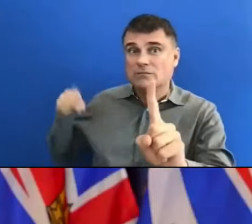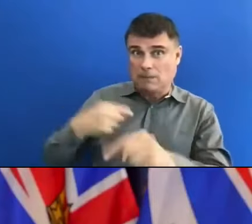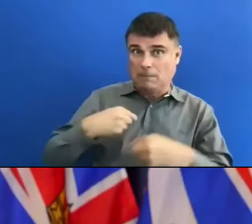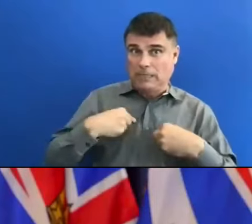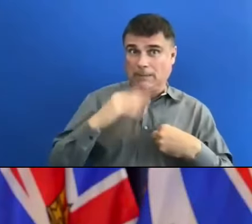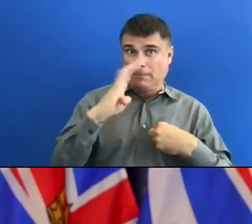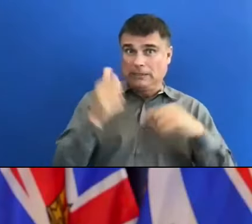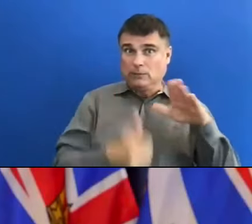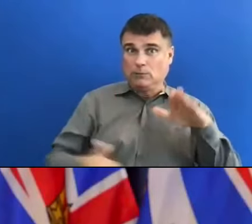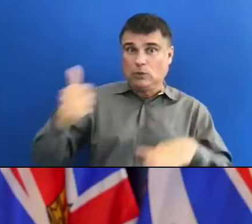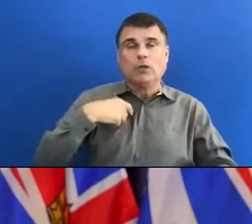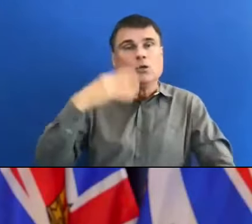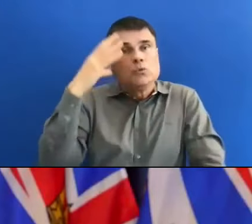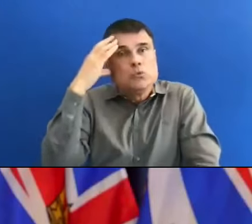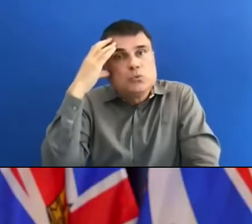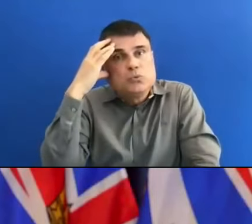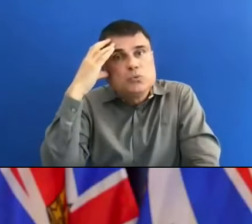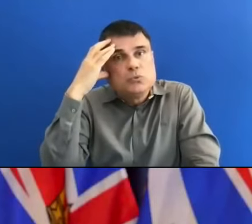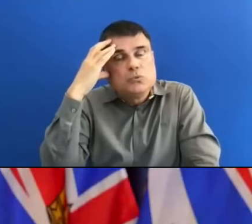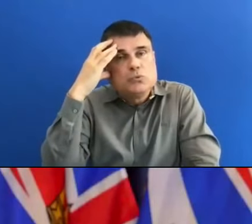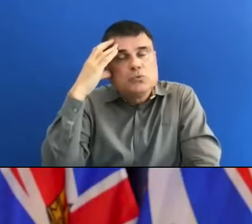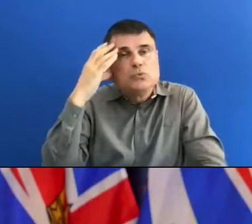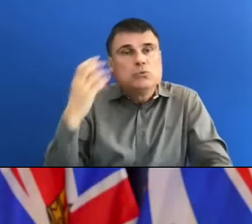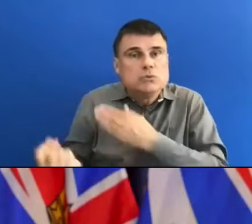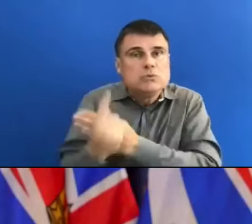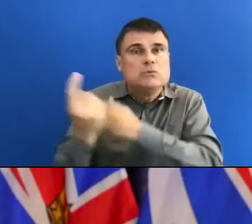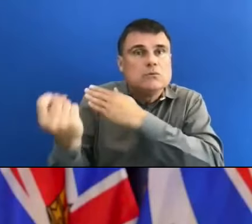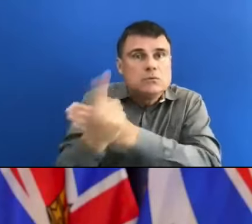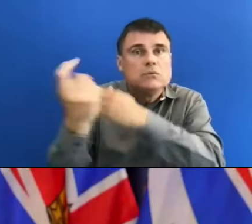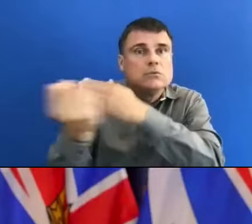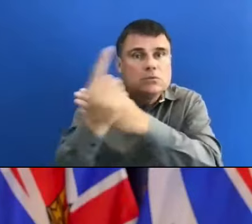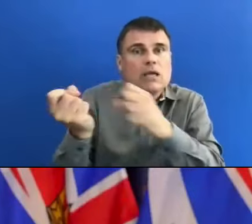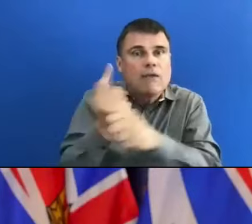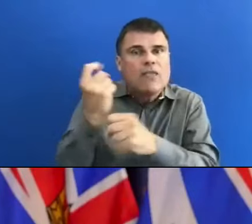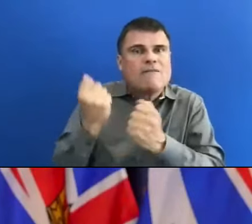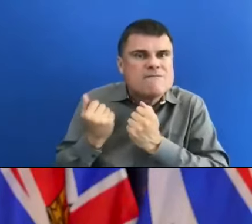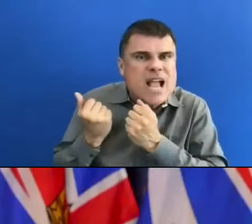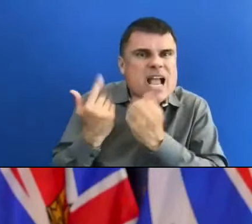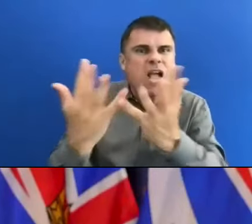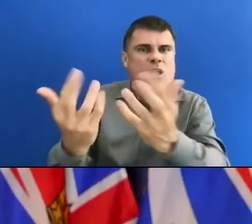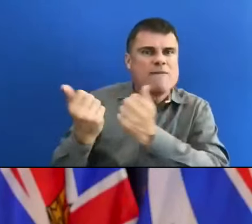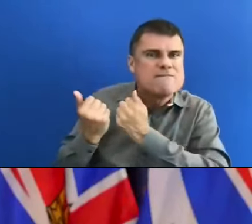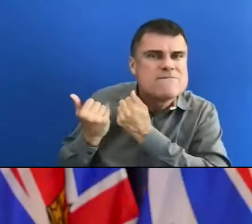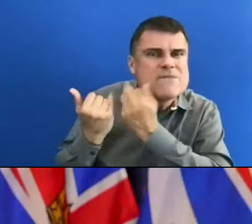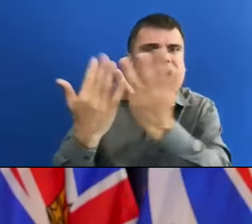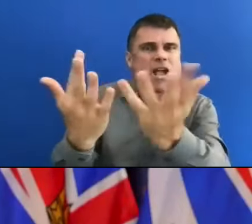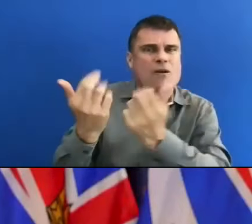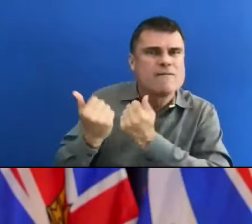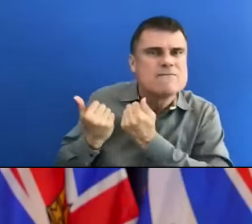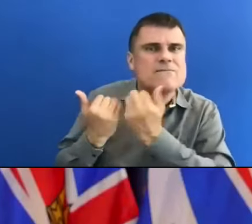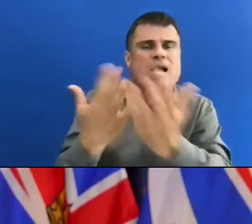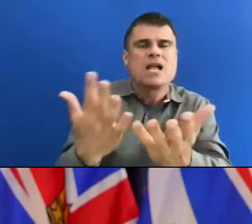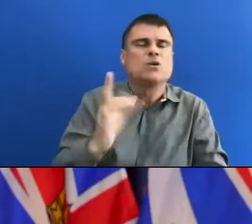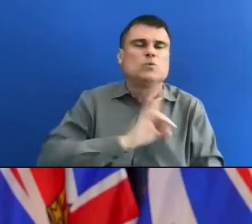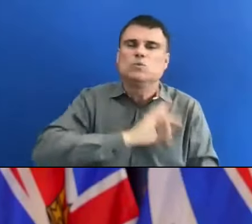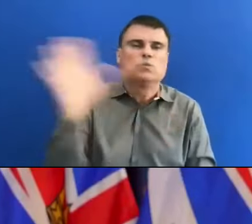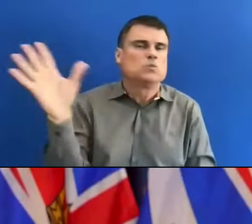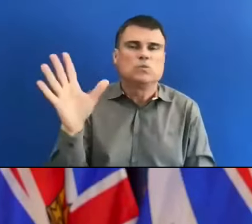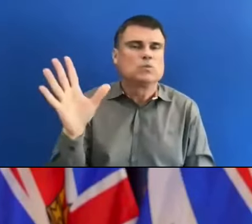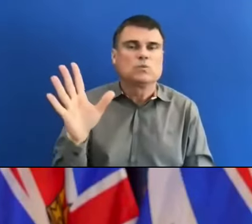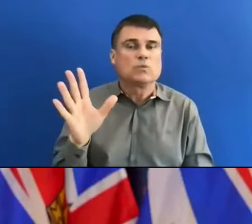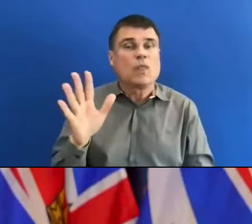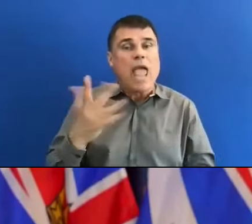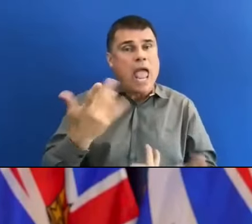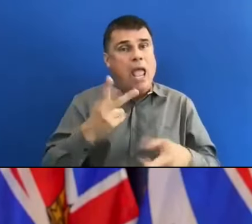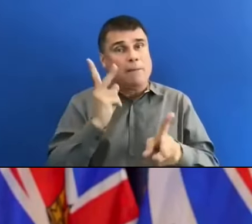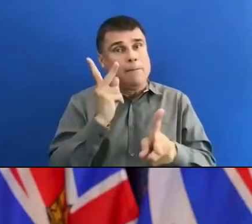years being the worst ever. With respect to how we keep people safe, there are a range of issues. Keep the blinds closed.